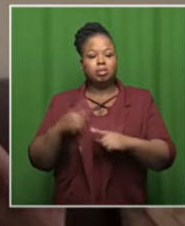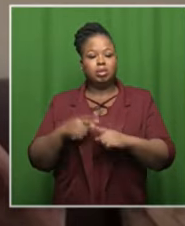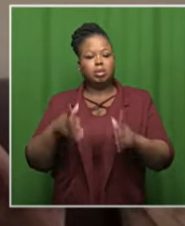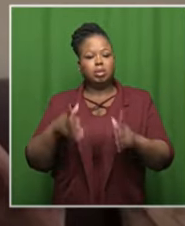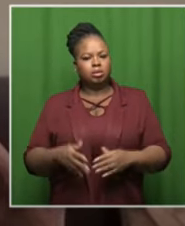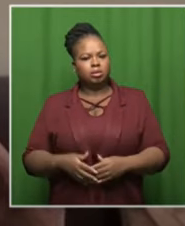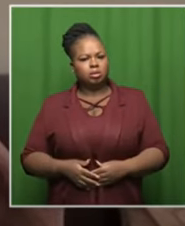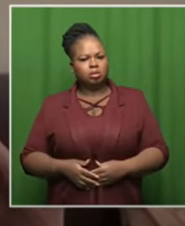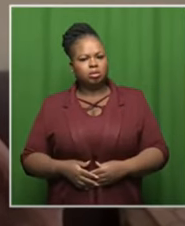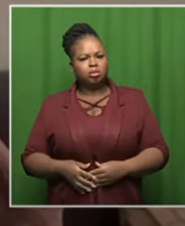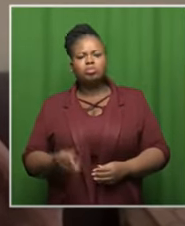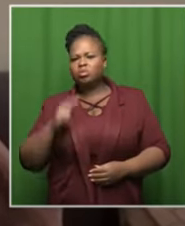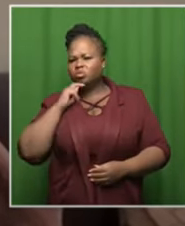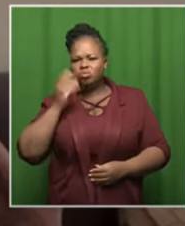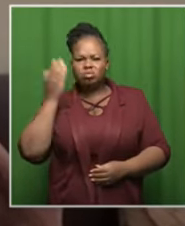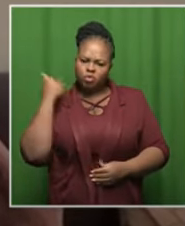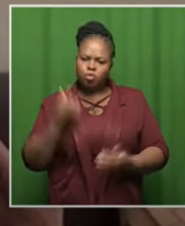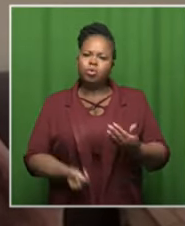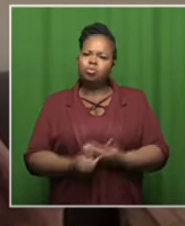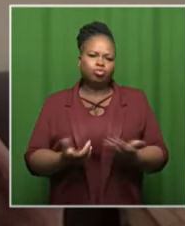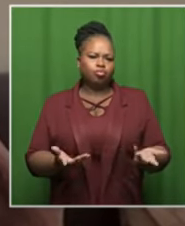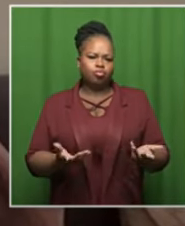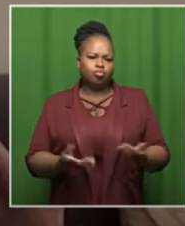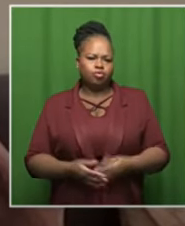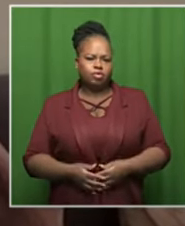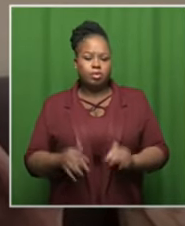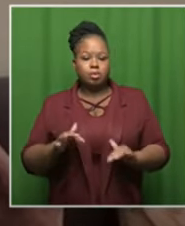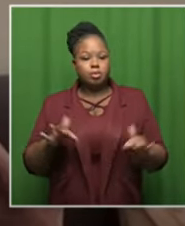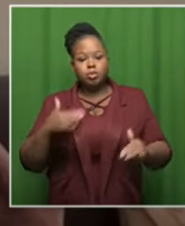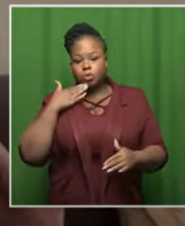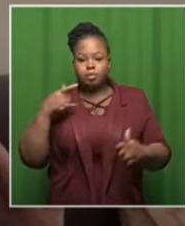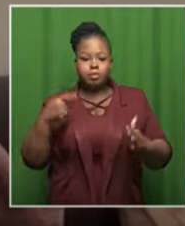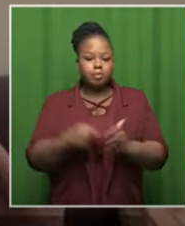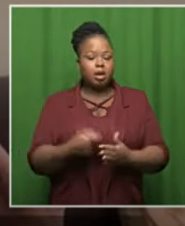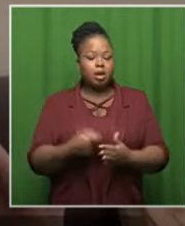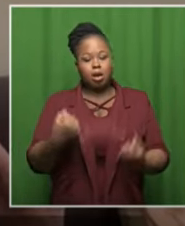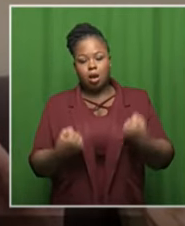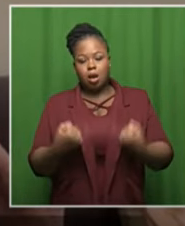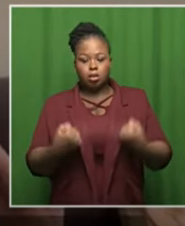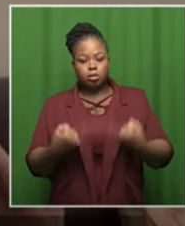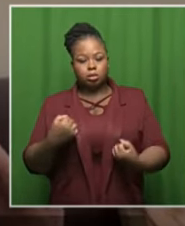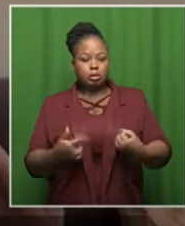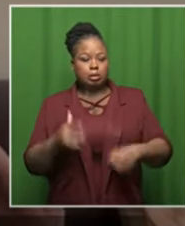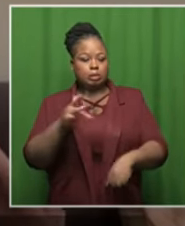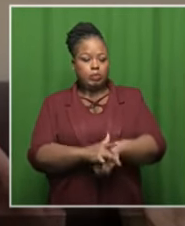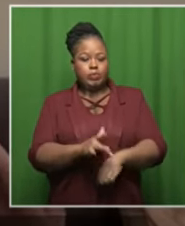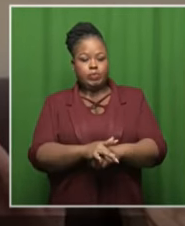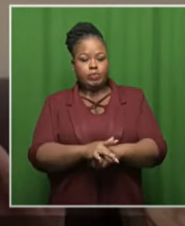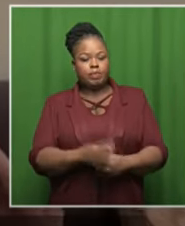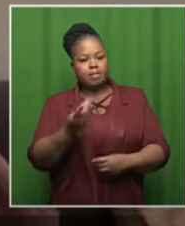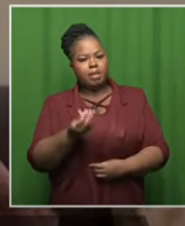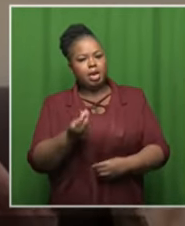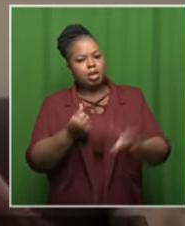these are things that happened in the past you will have people buying cars with the money that they've been that was